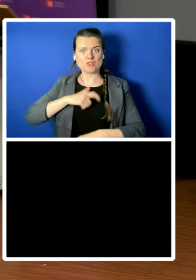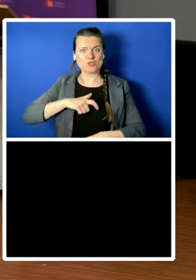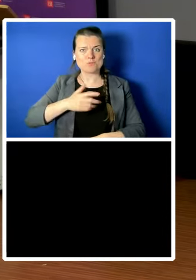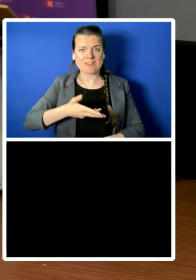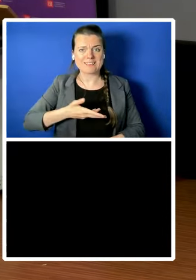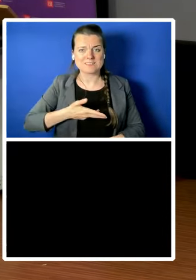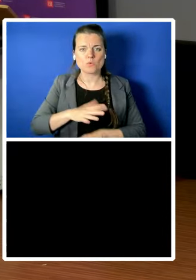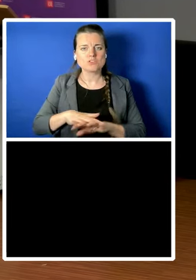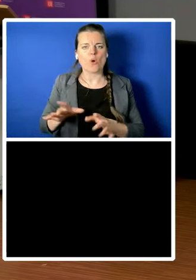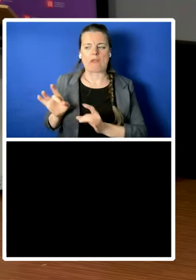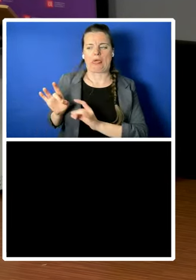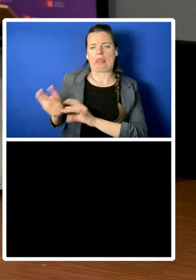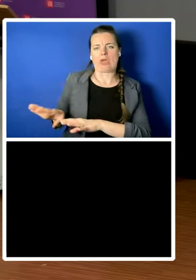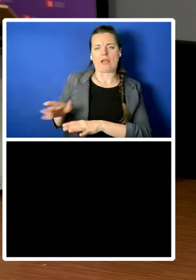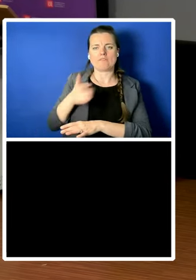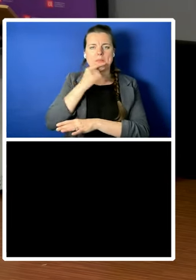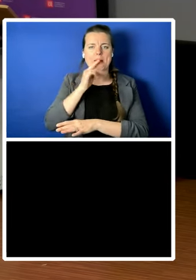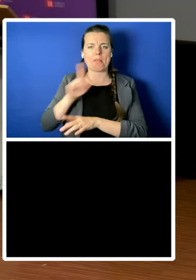thank you